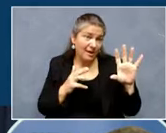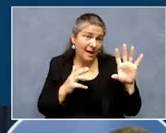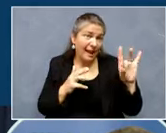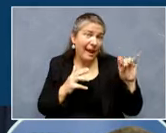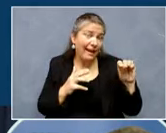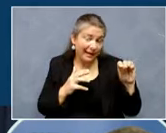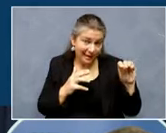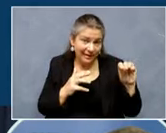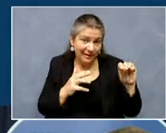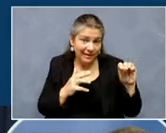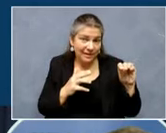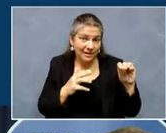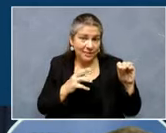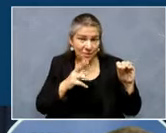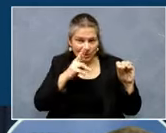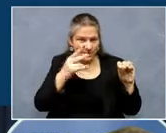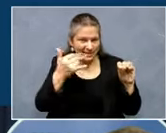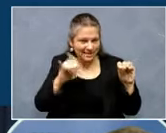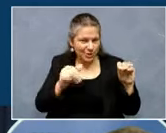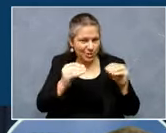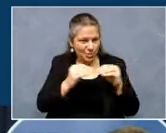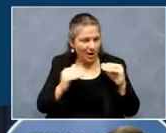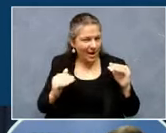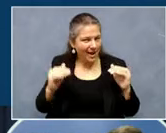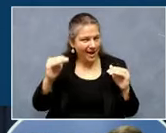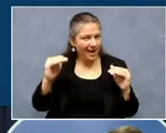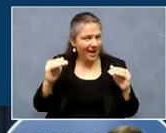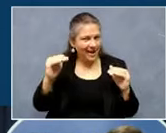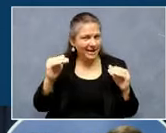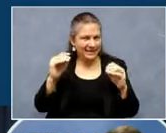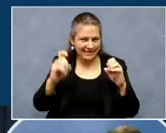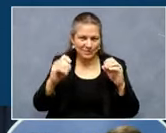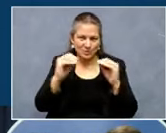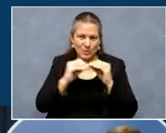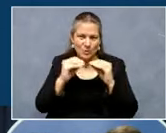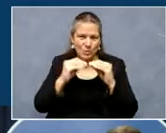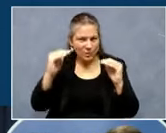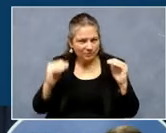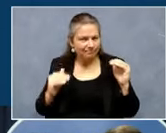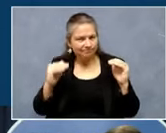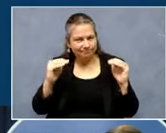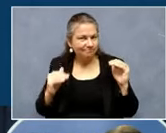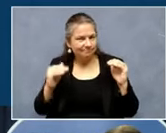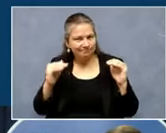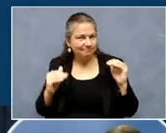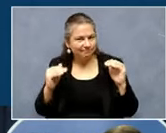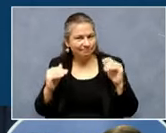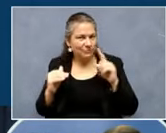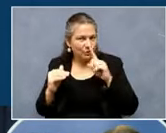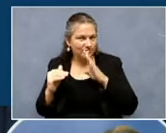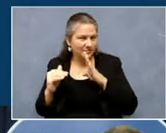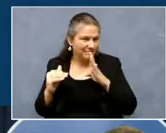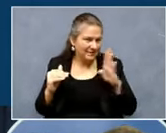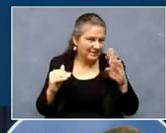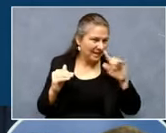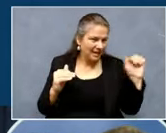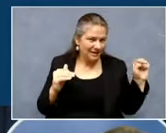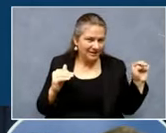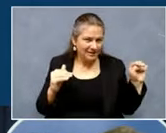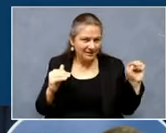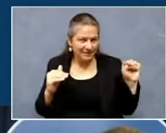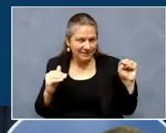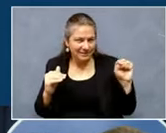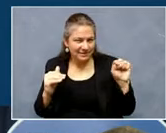how much higher it still is than just about any week we had before that really tough period in the fall